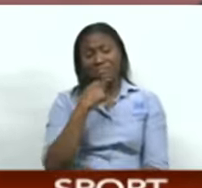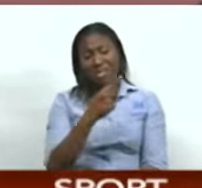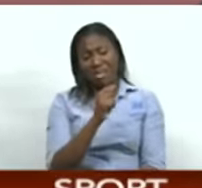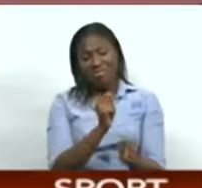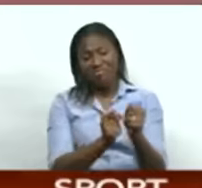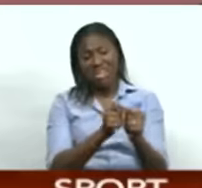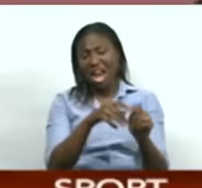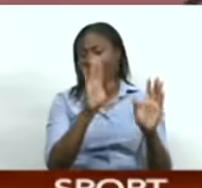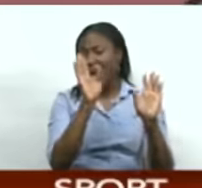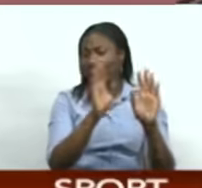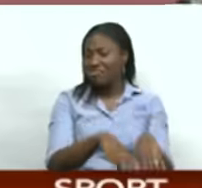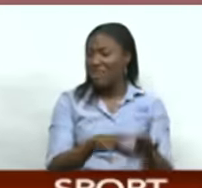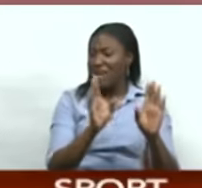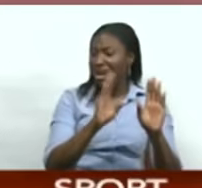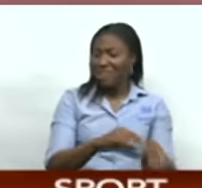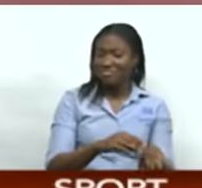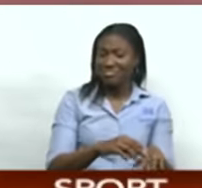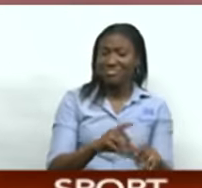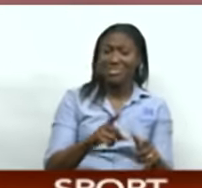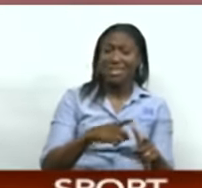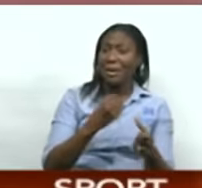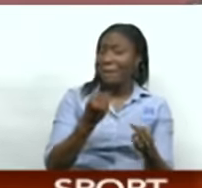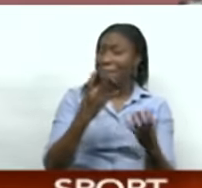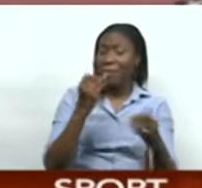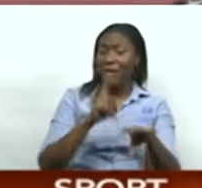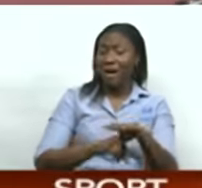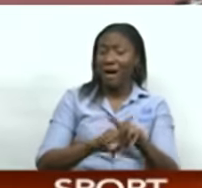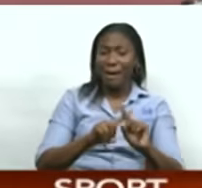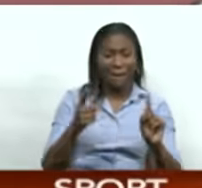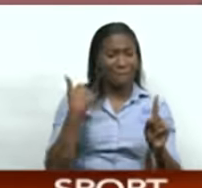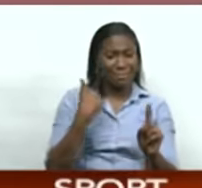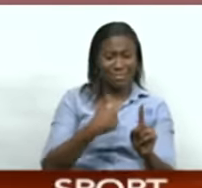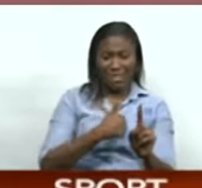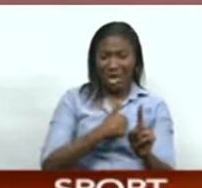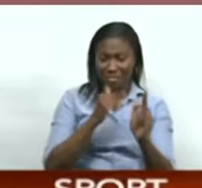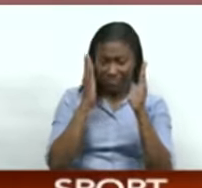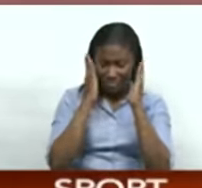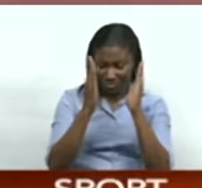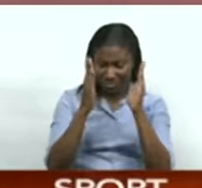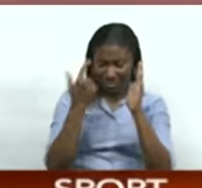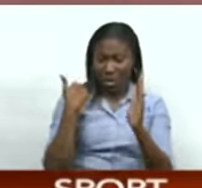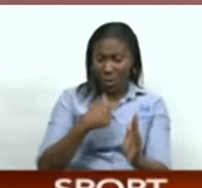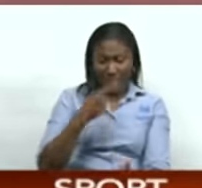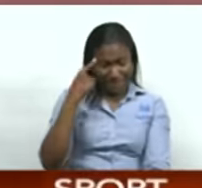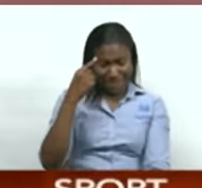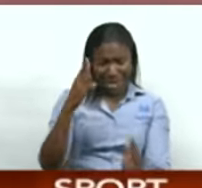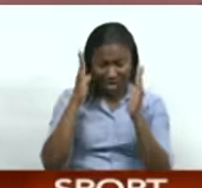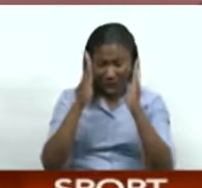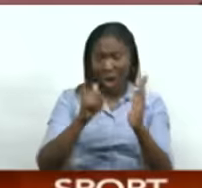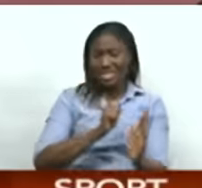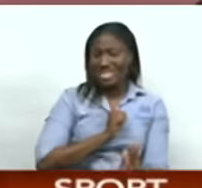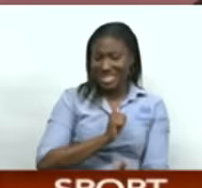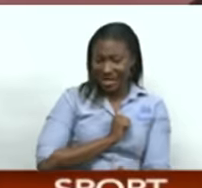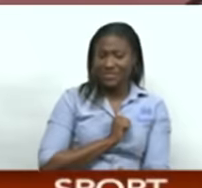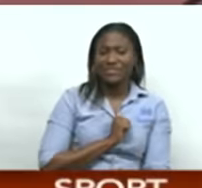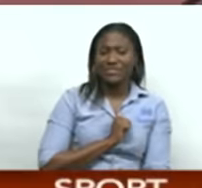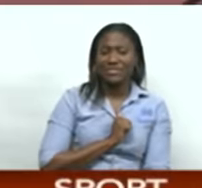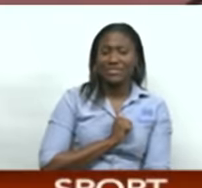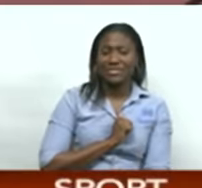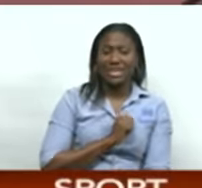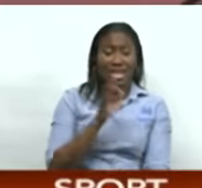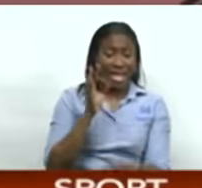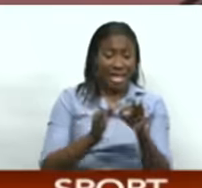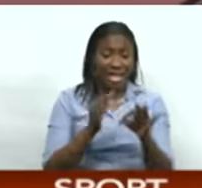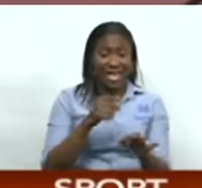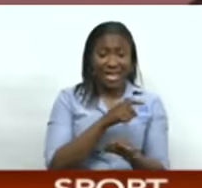third game, and the fourth game. So, you know, us, we as a group do believe in ourselves. If you listen to